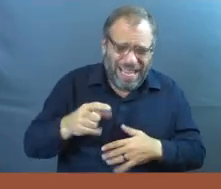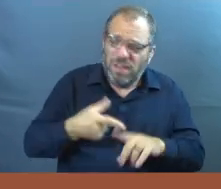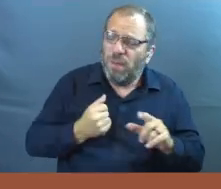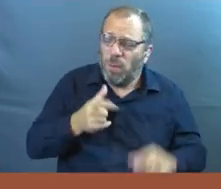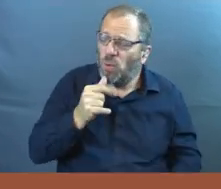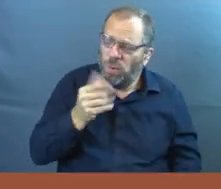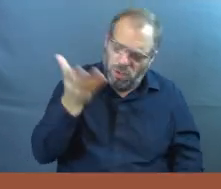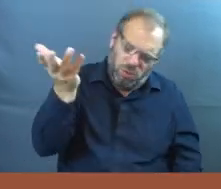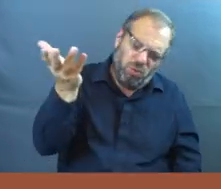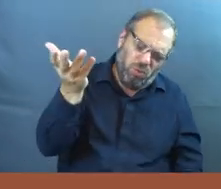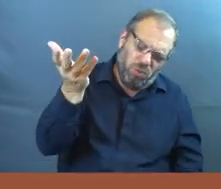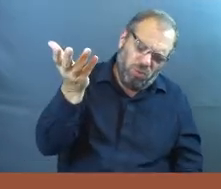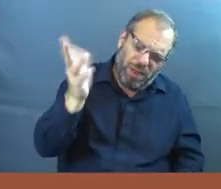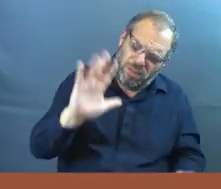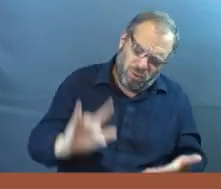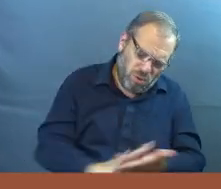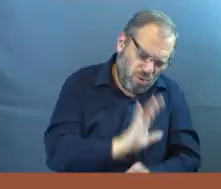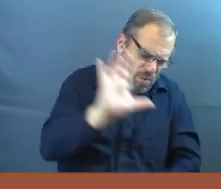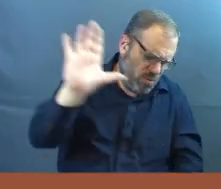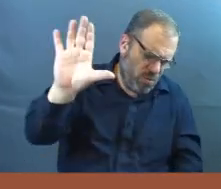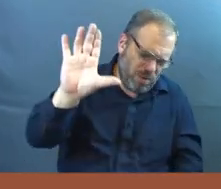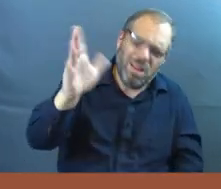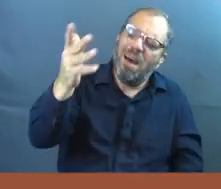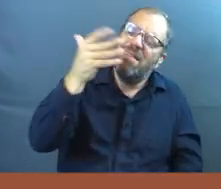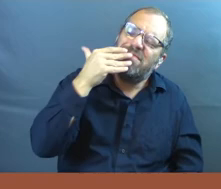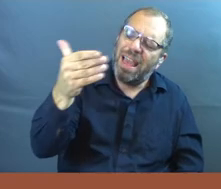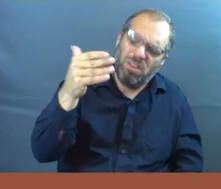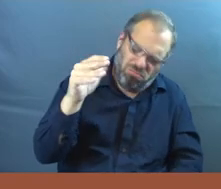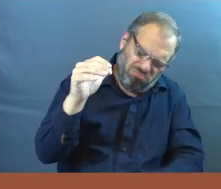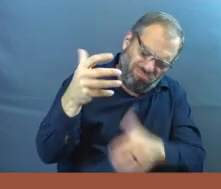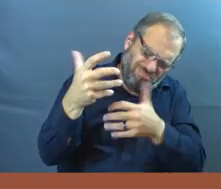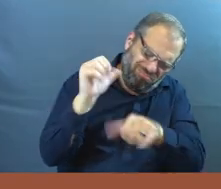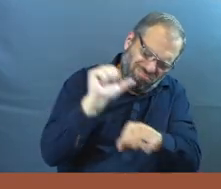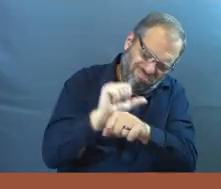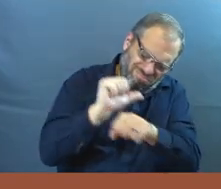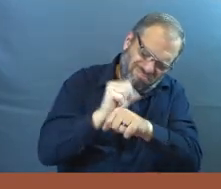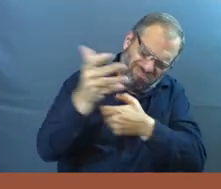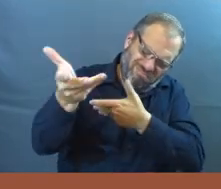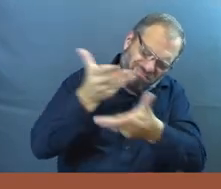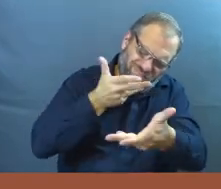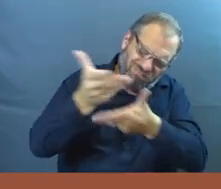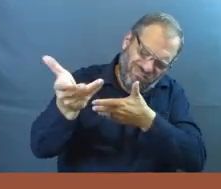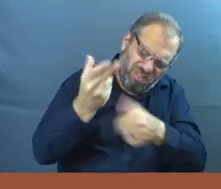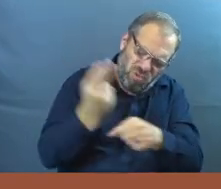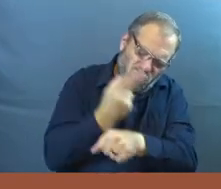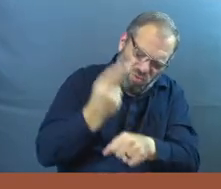from you. You get the glory. So thanks for working through us, God. Thanks for using us.